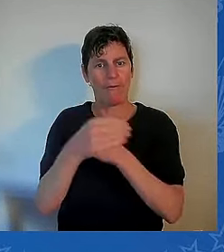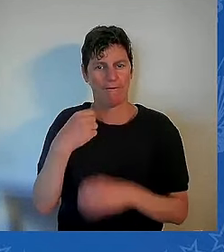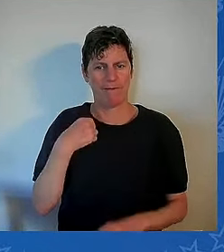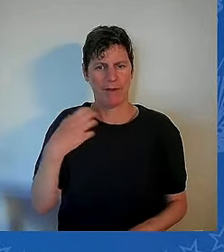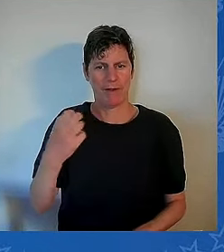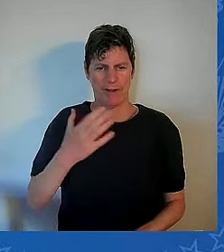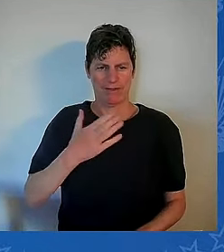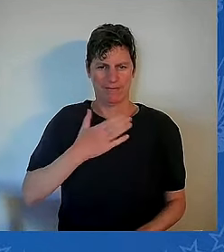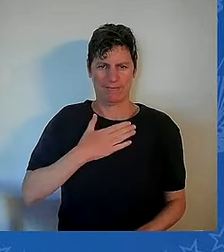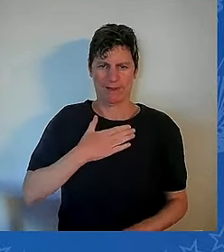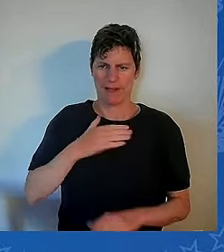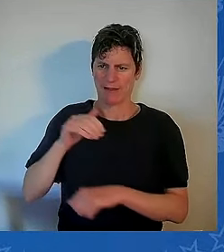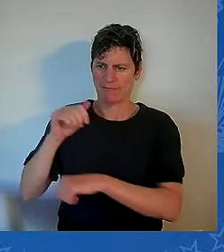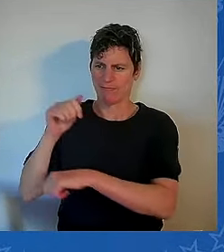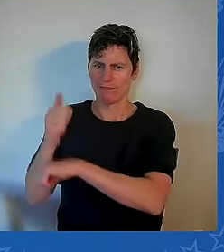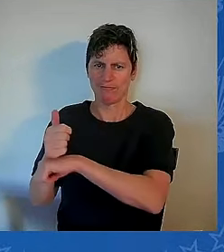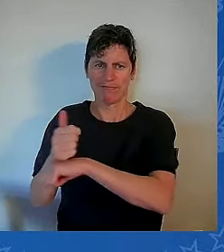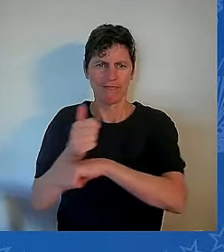Bobby Kennedy.